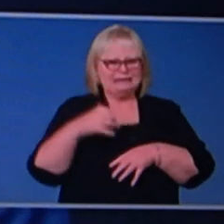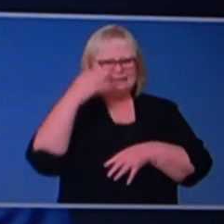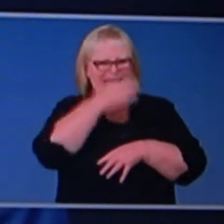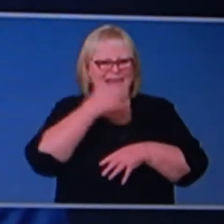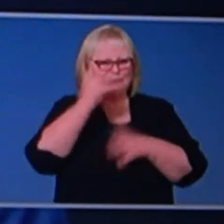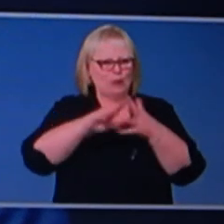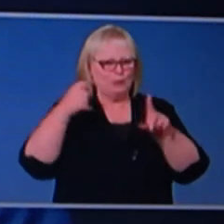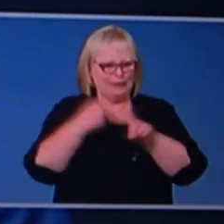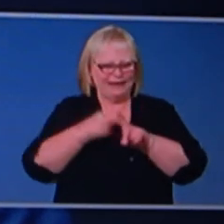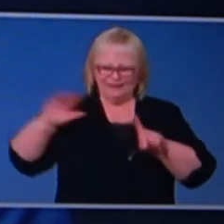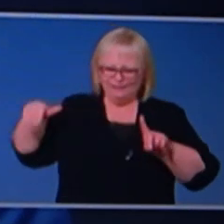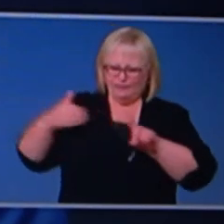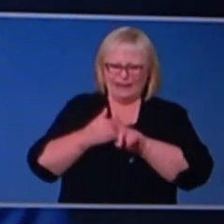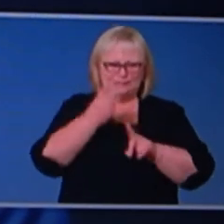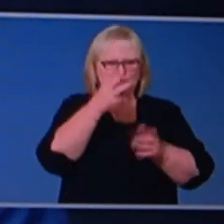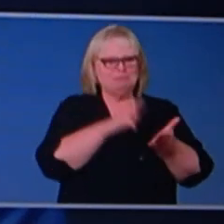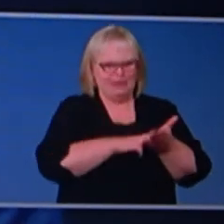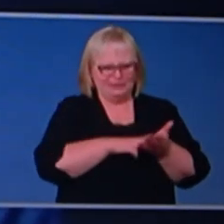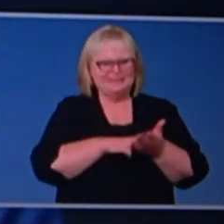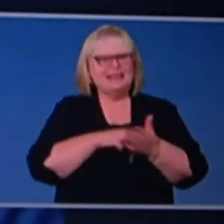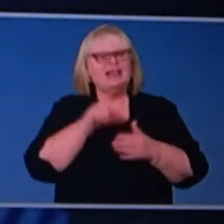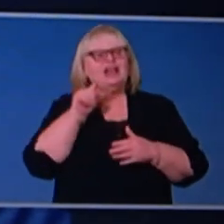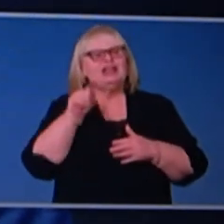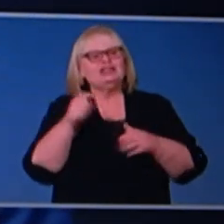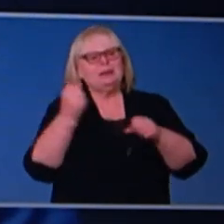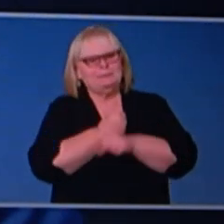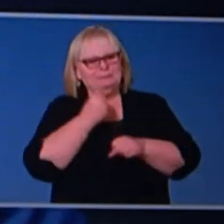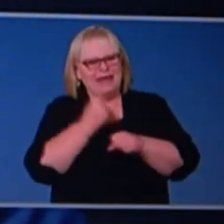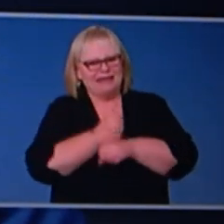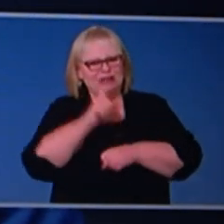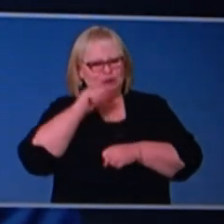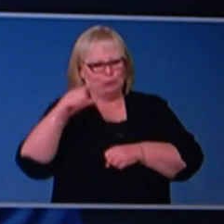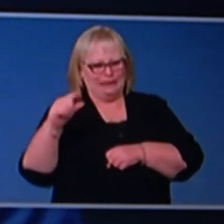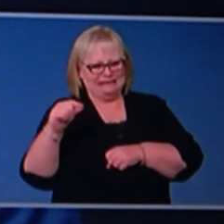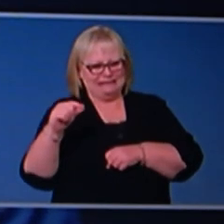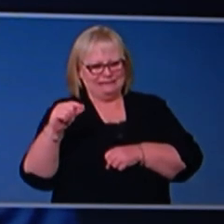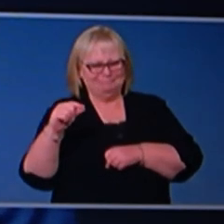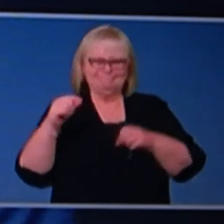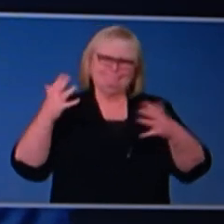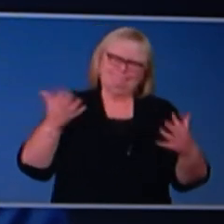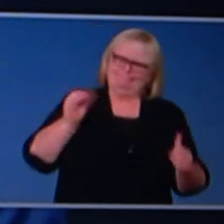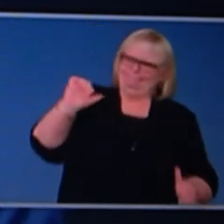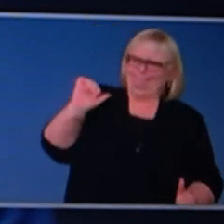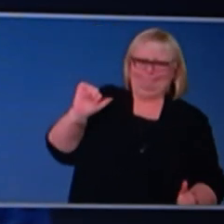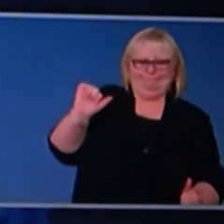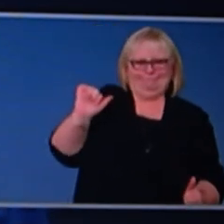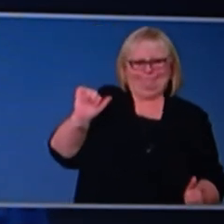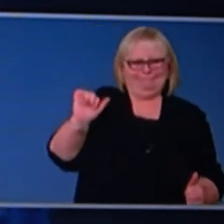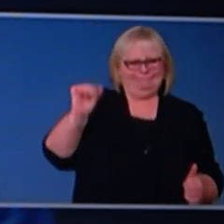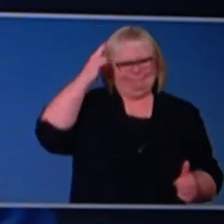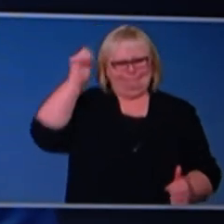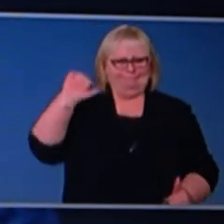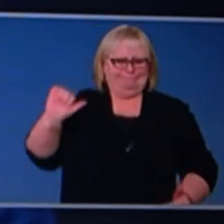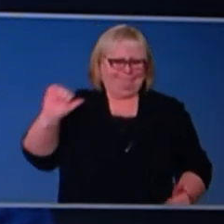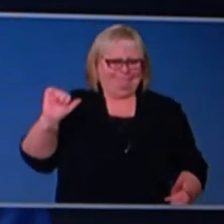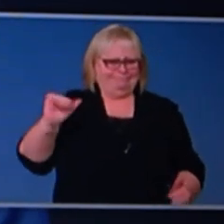week for the last two months. She made a, a personal tweet, and that's a matter, on her personal Twitter account, that's a matter for her.